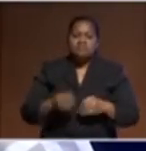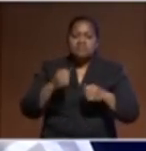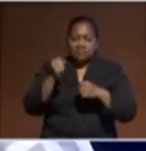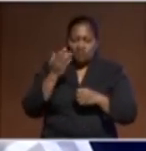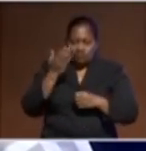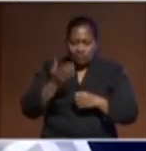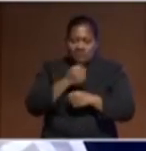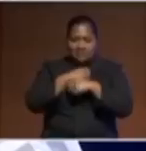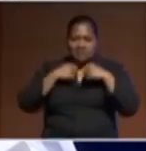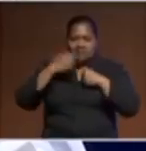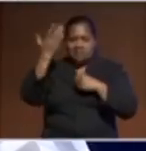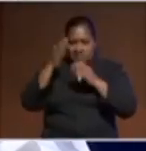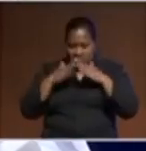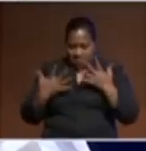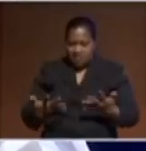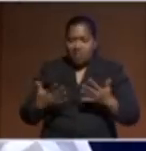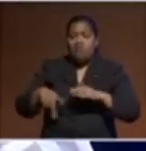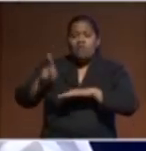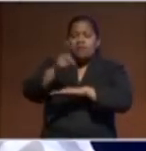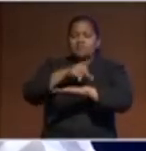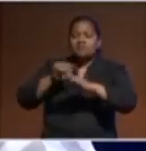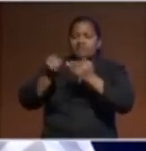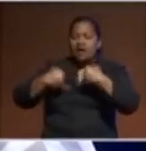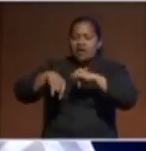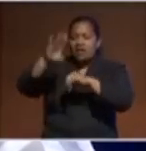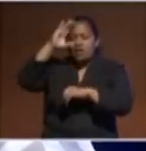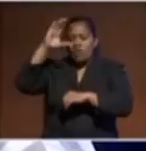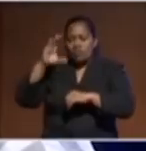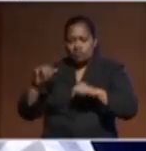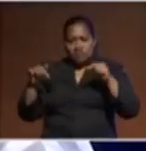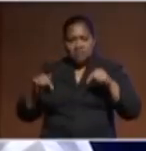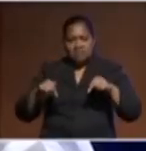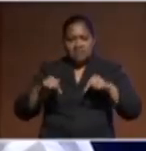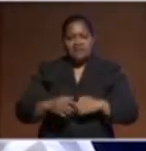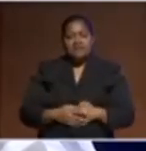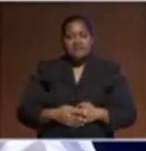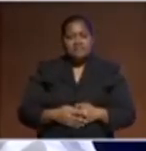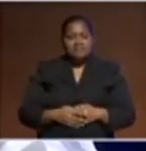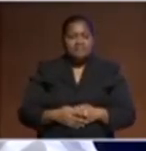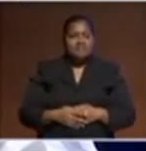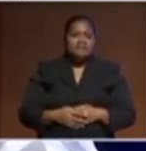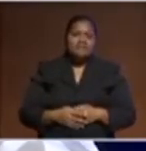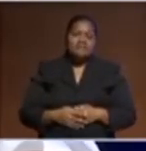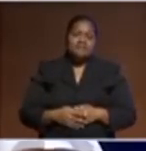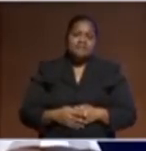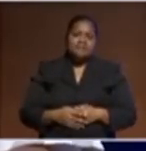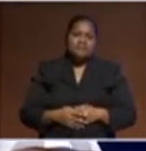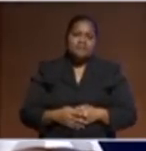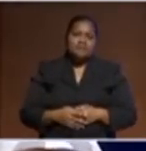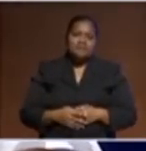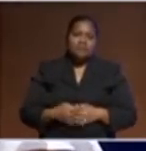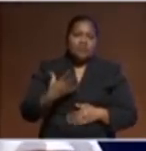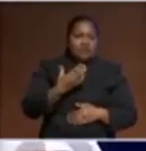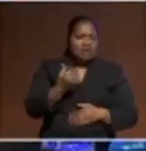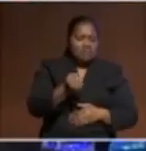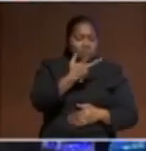all of the Pacific Island countries here. We have the 2050 Pacific strategy